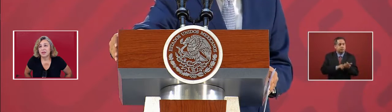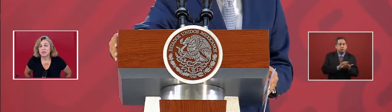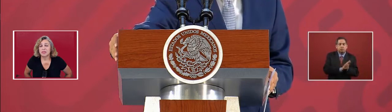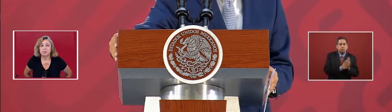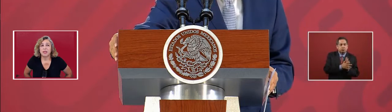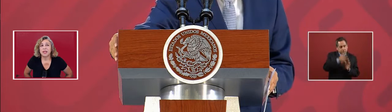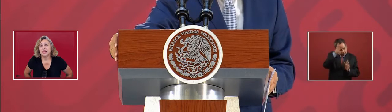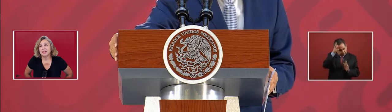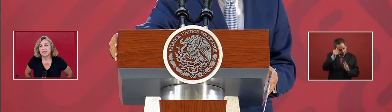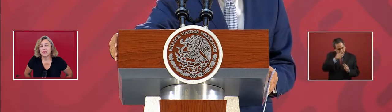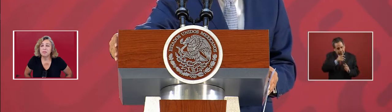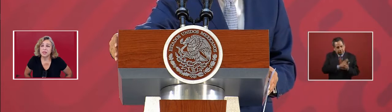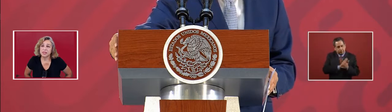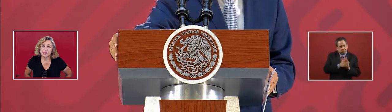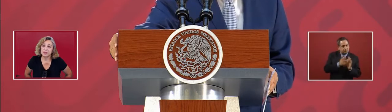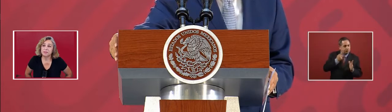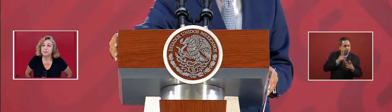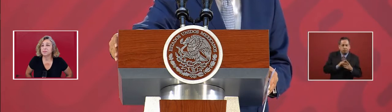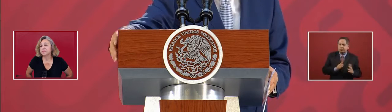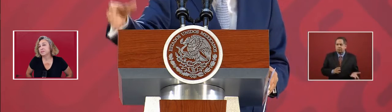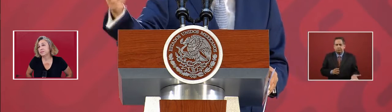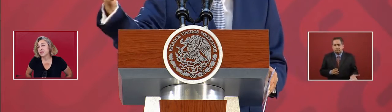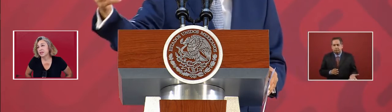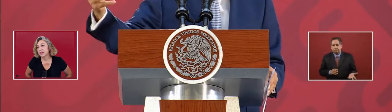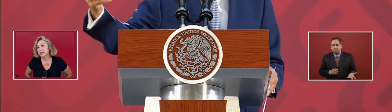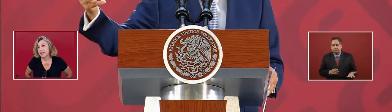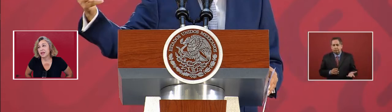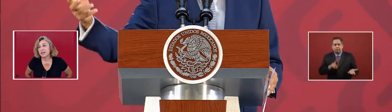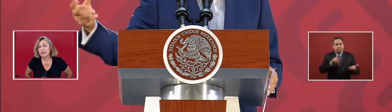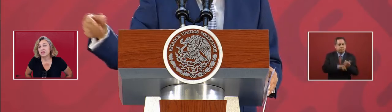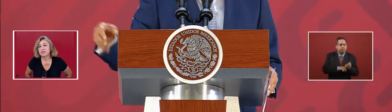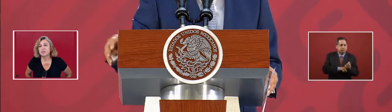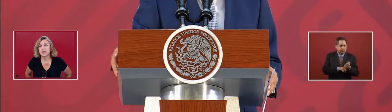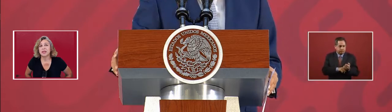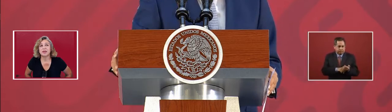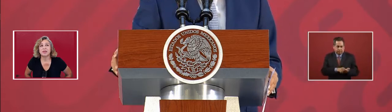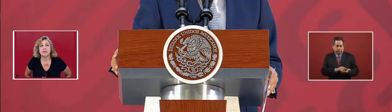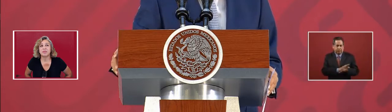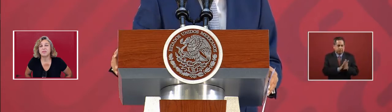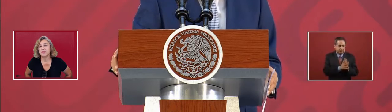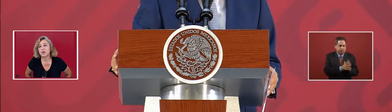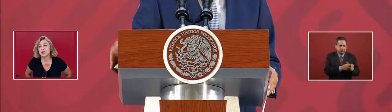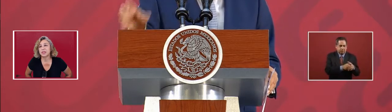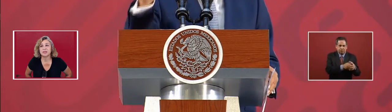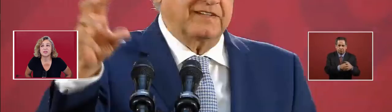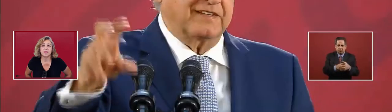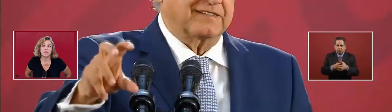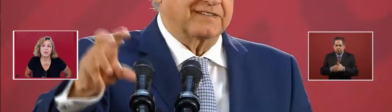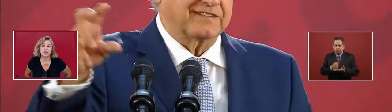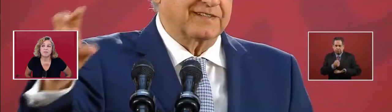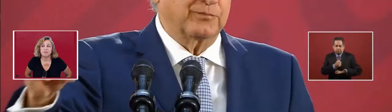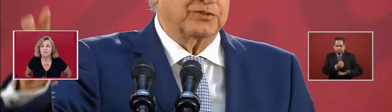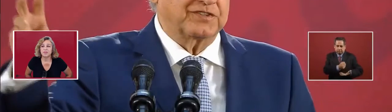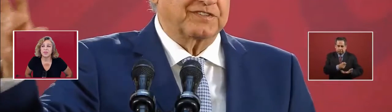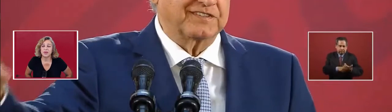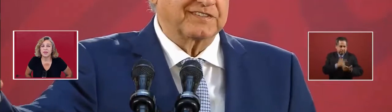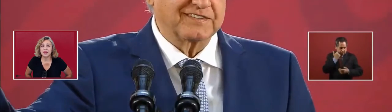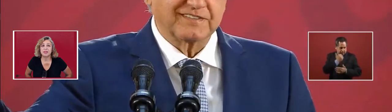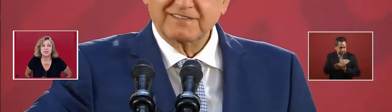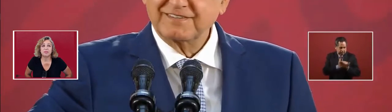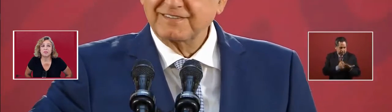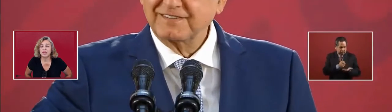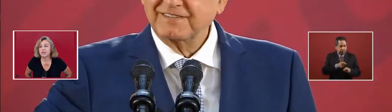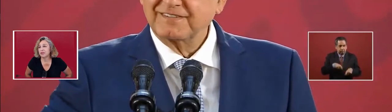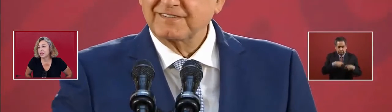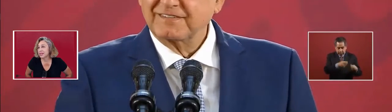There was political agreements. And they used to make their purses. And